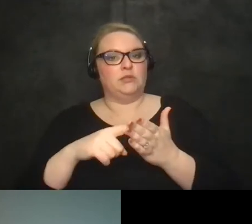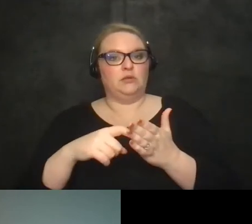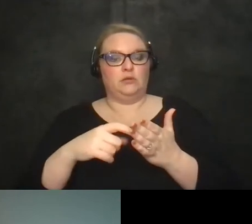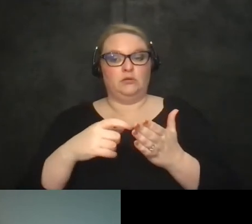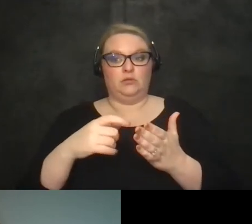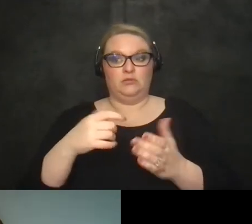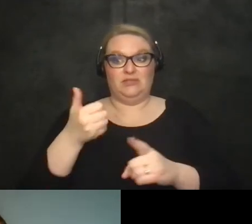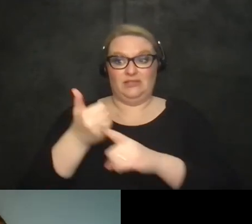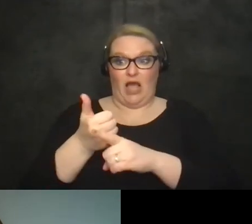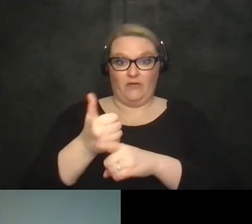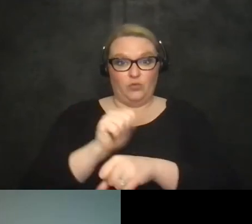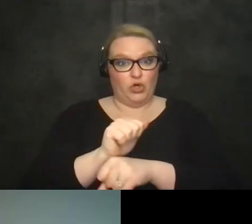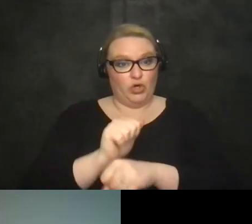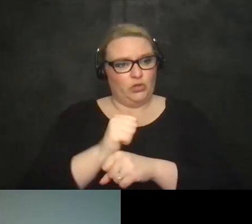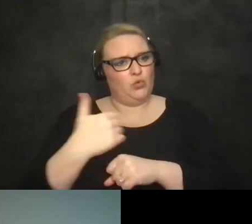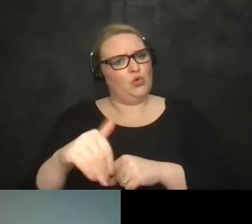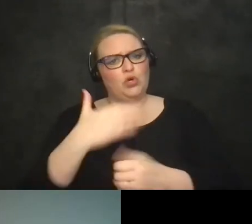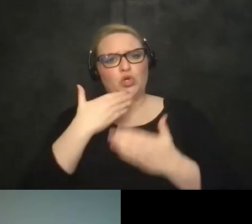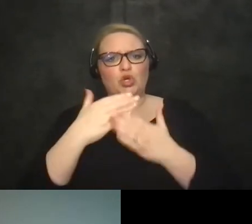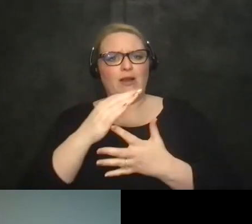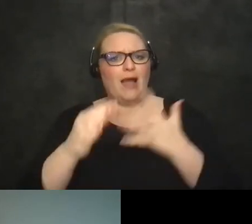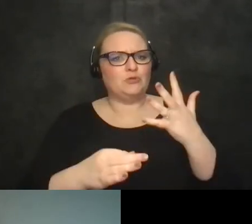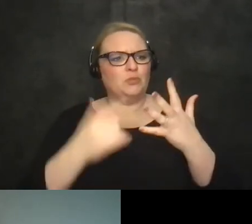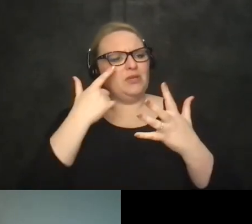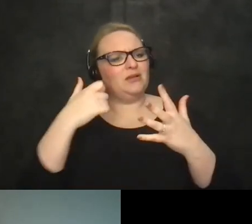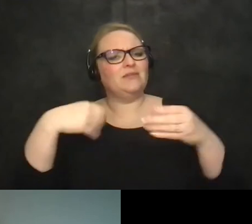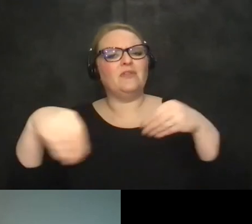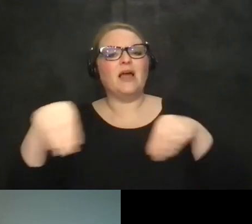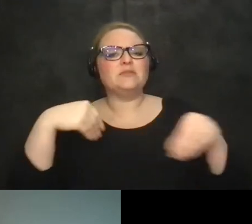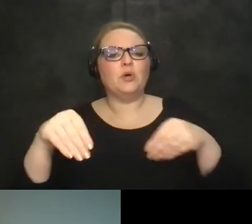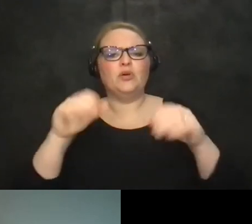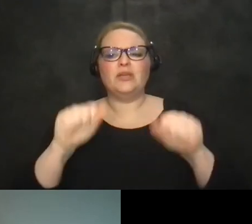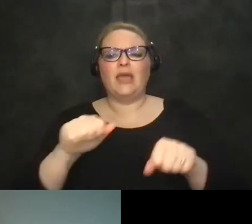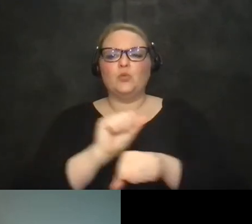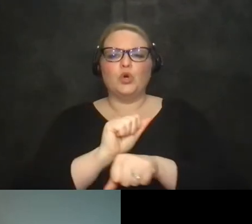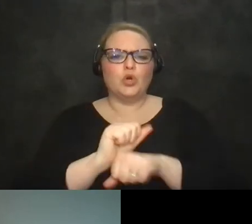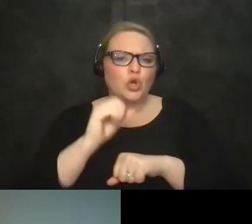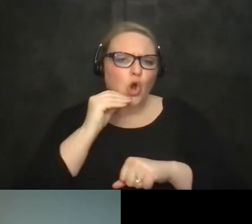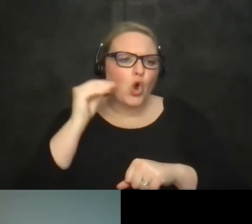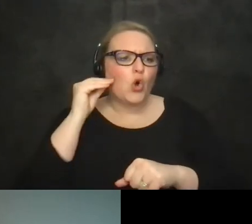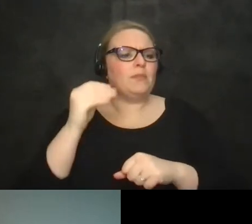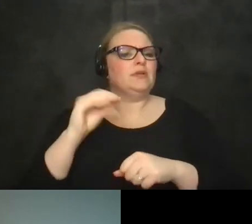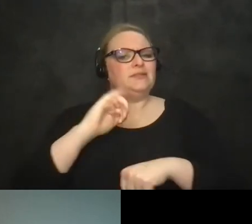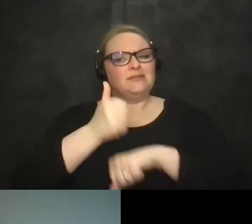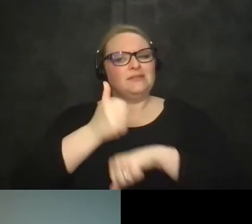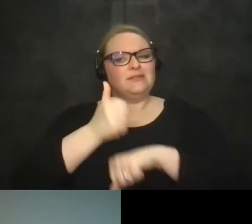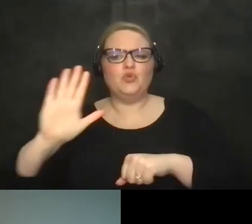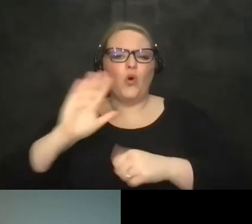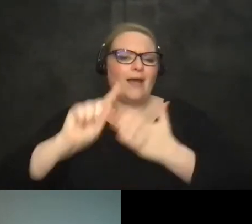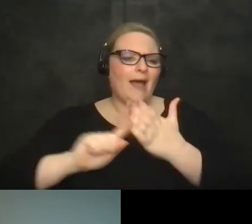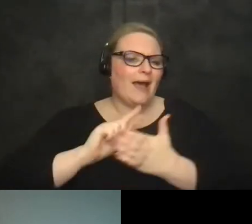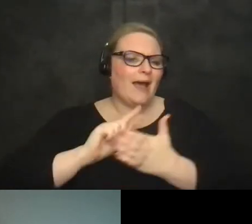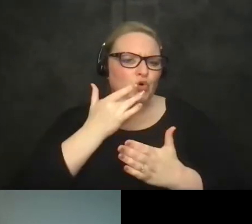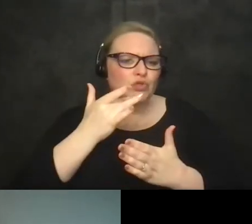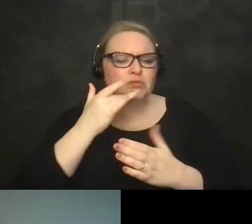option for disabled people because it's more flexible you can work from home you can create your own hours you can